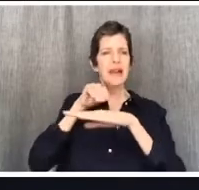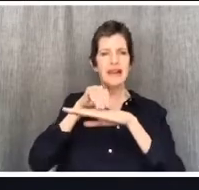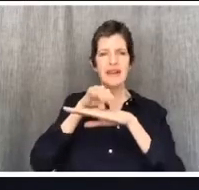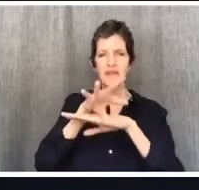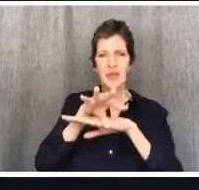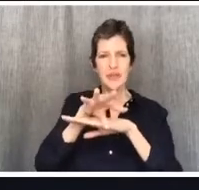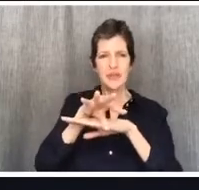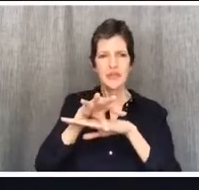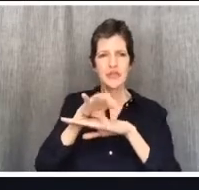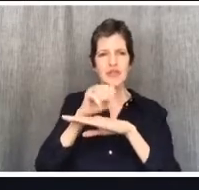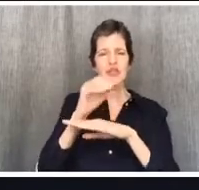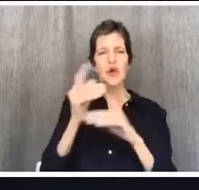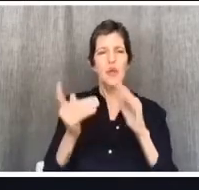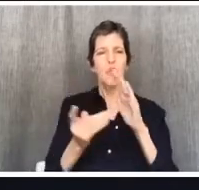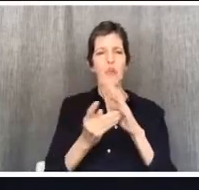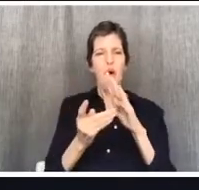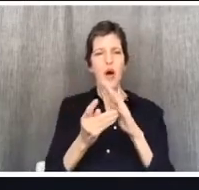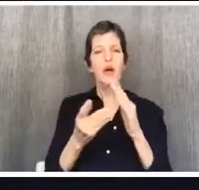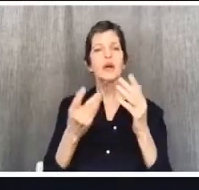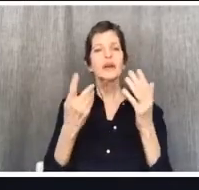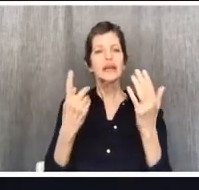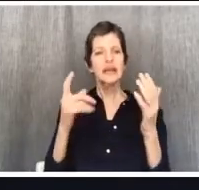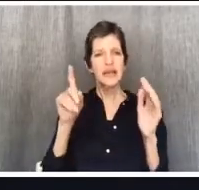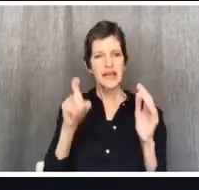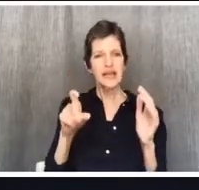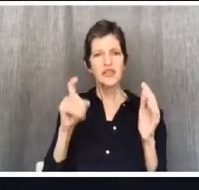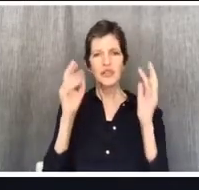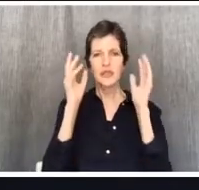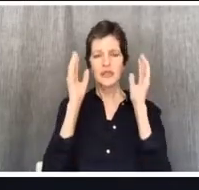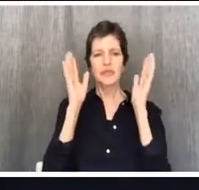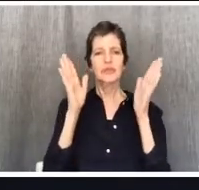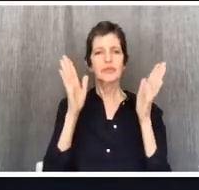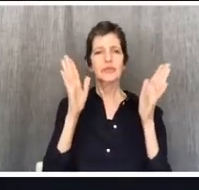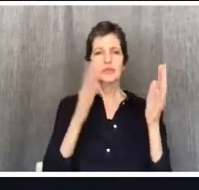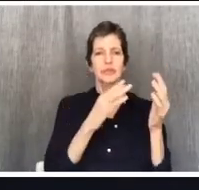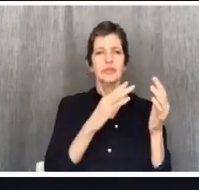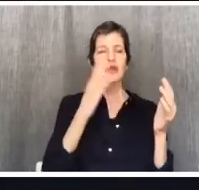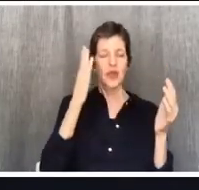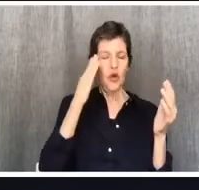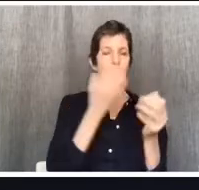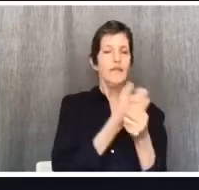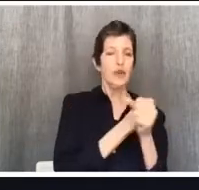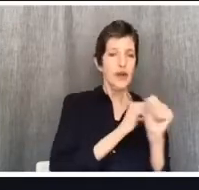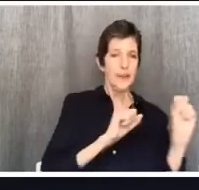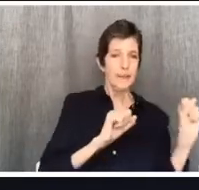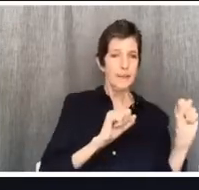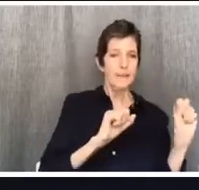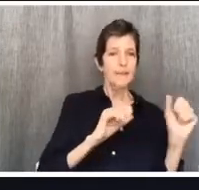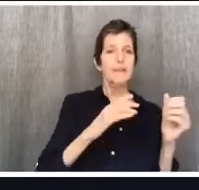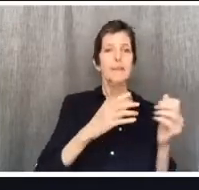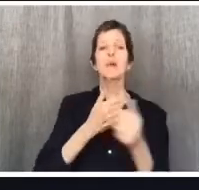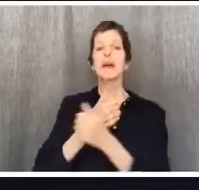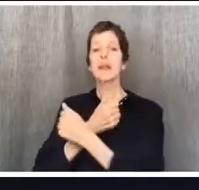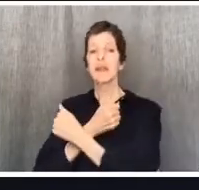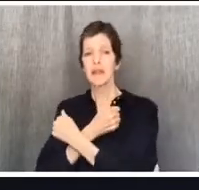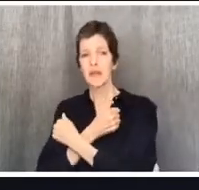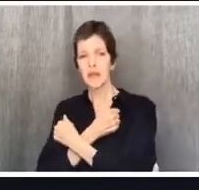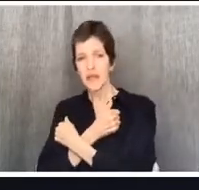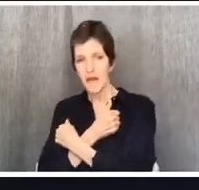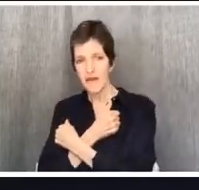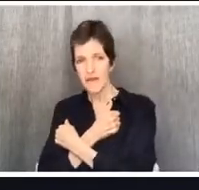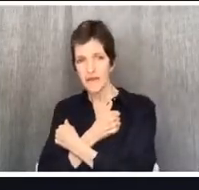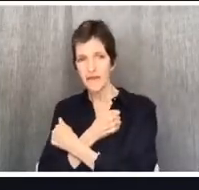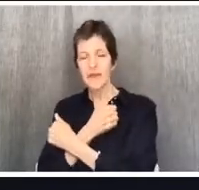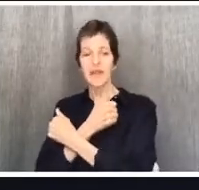Christian freedom and Christian love, Christian liberty and Christian love.